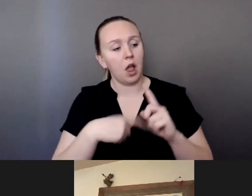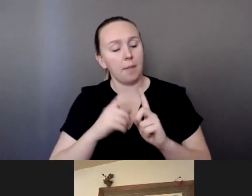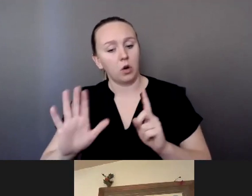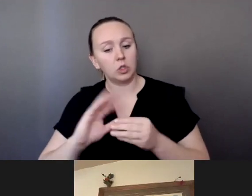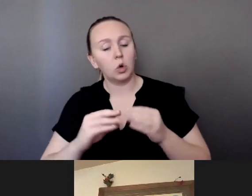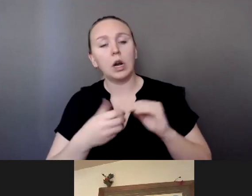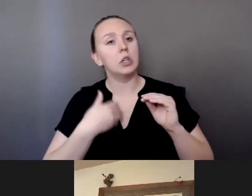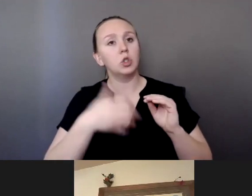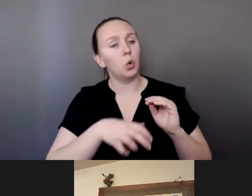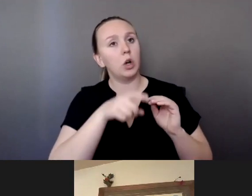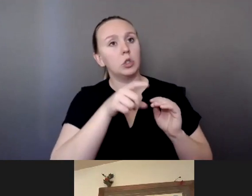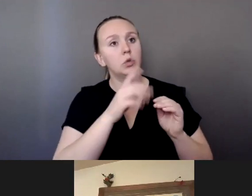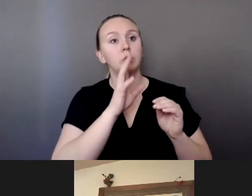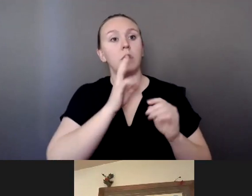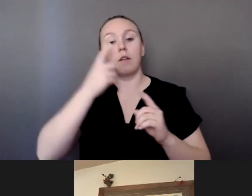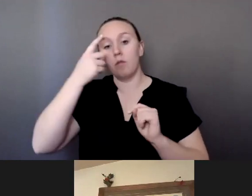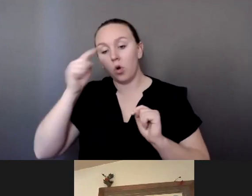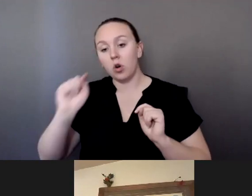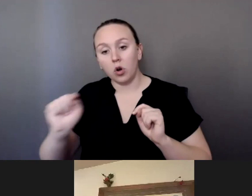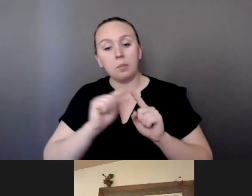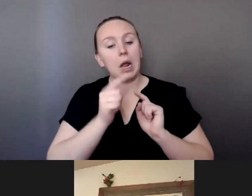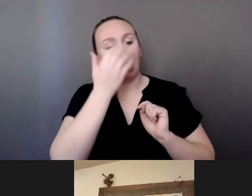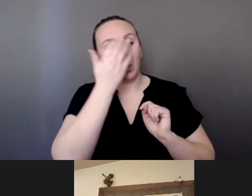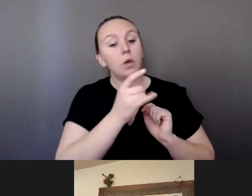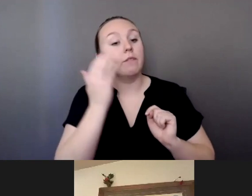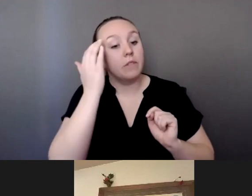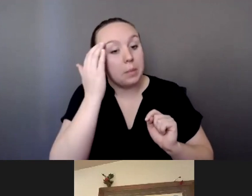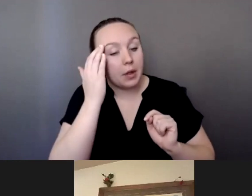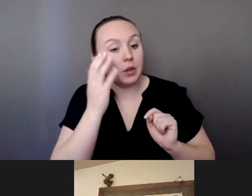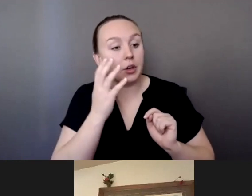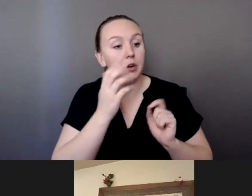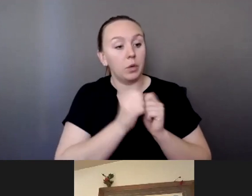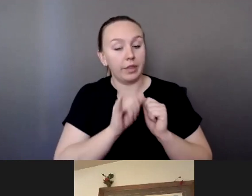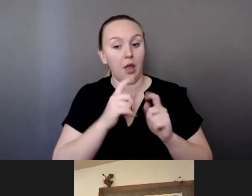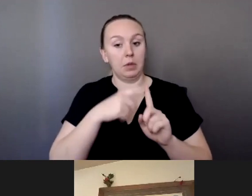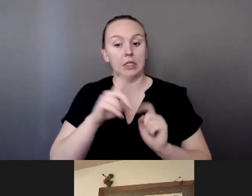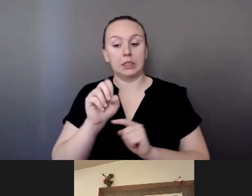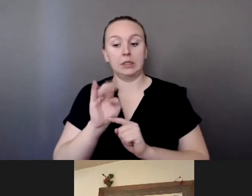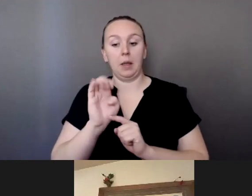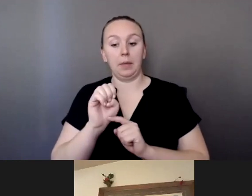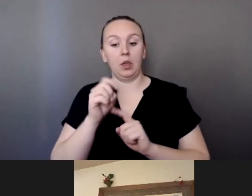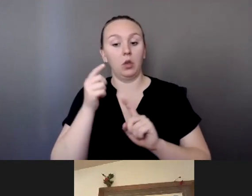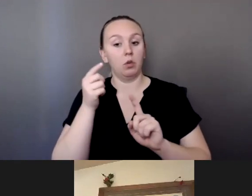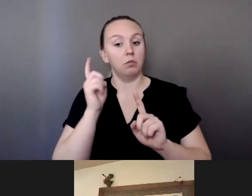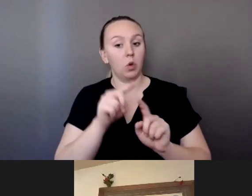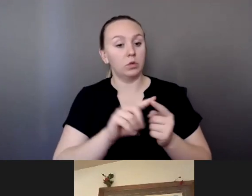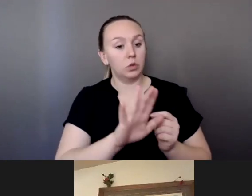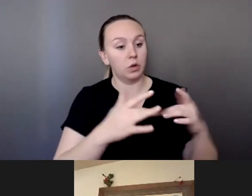know that you are familiar with it. And you had Debbie at your event last year. Can you offer a few remarks on that?